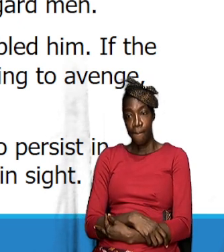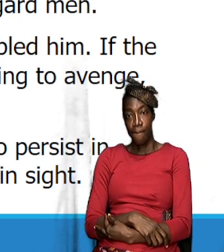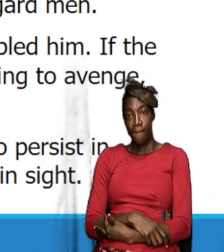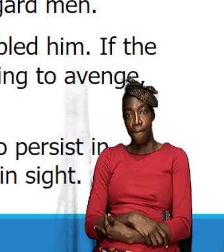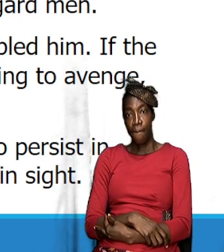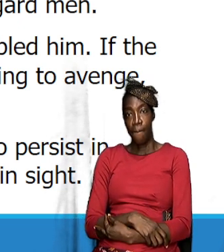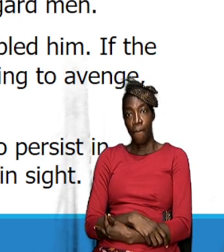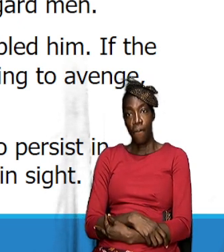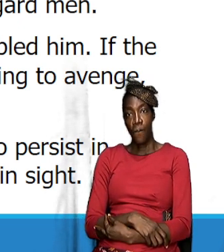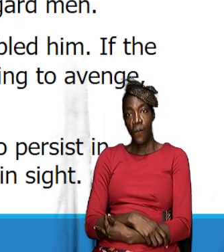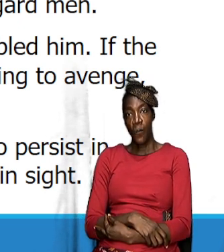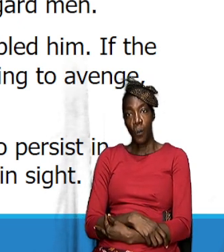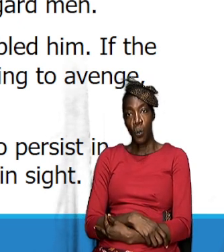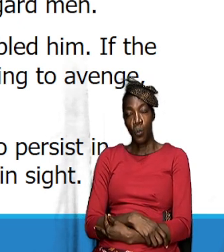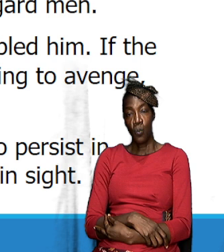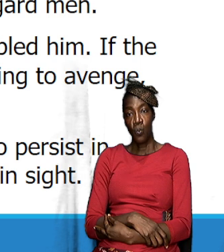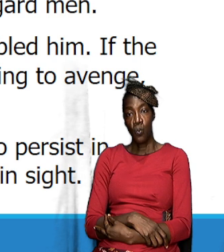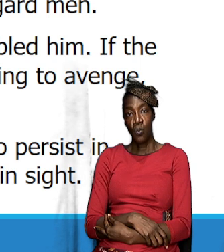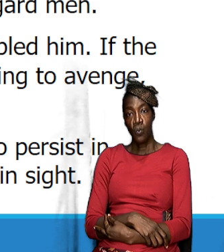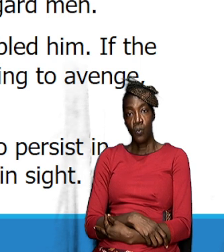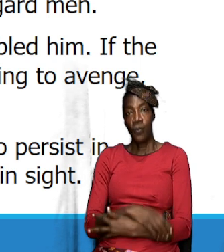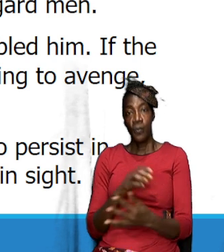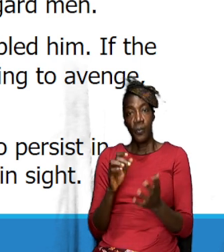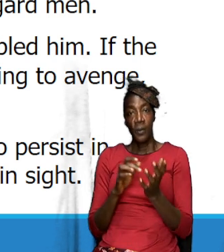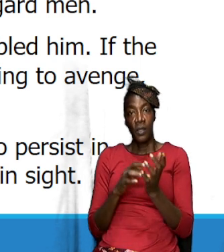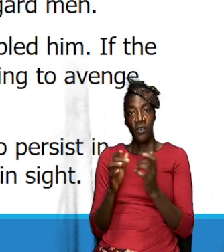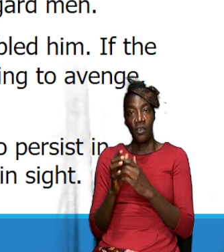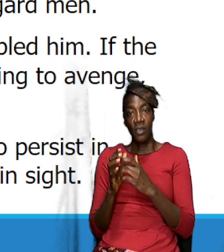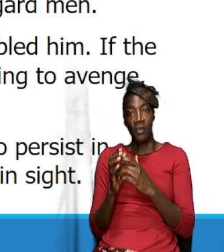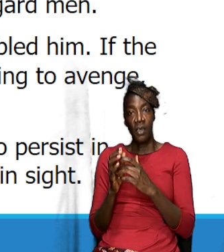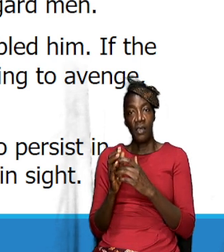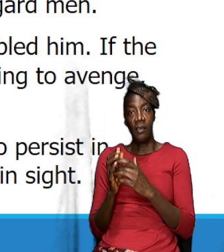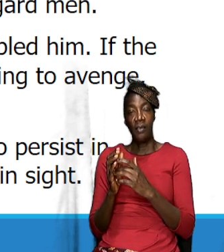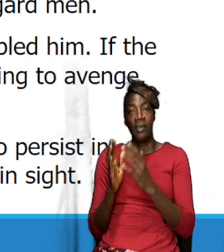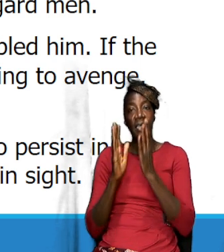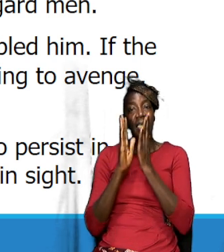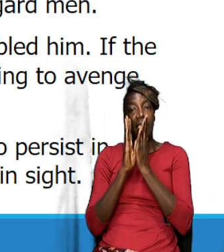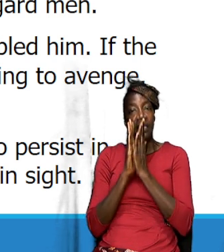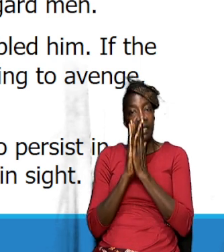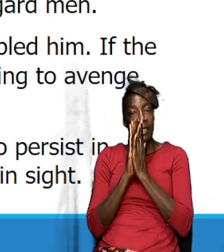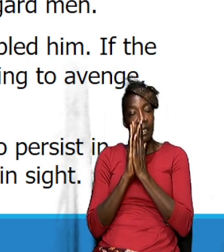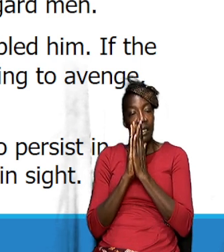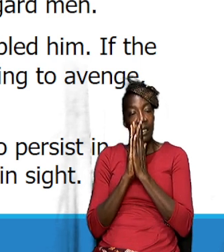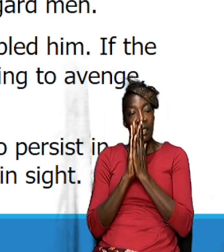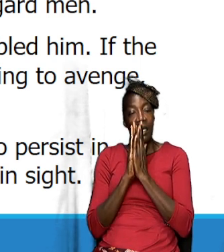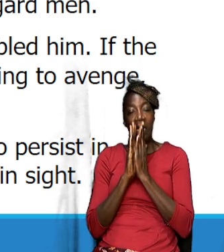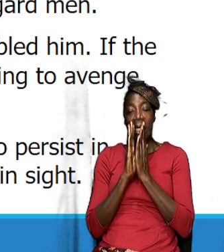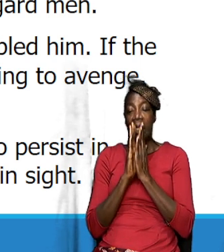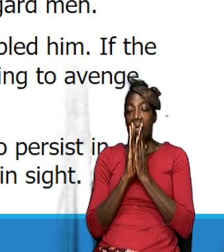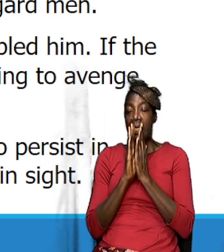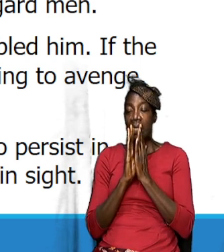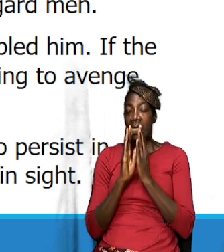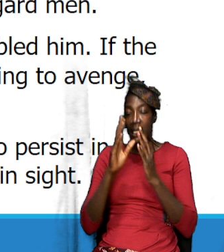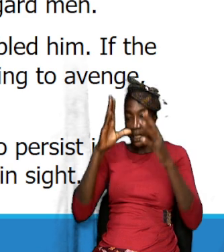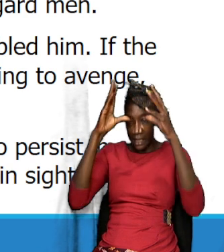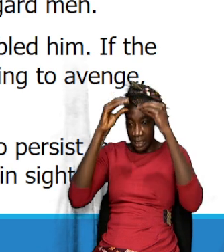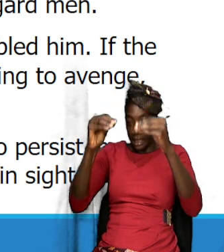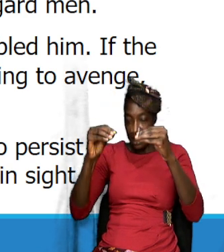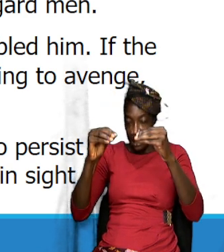so Jesus also taught his disciples to be consistent in prayer